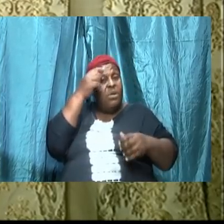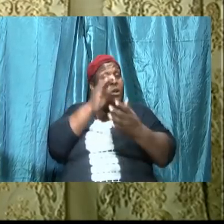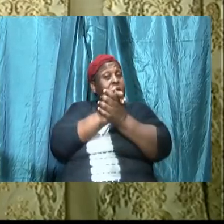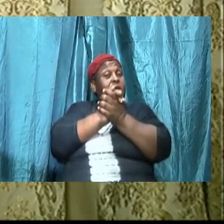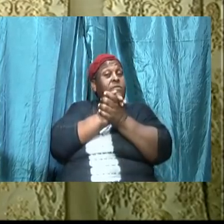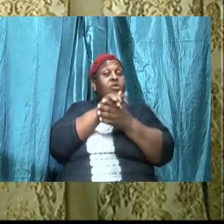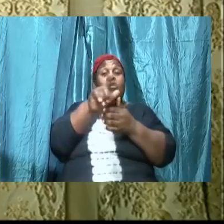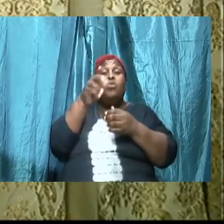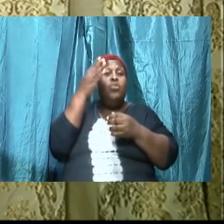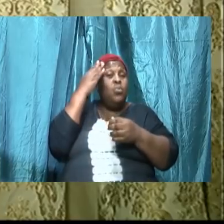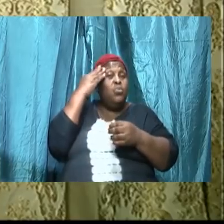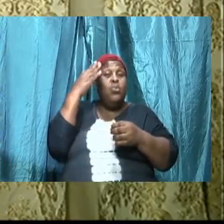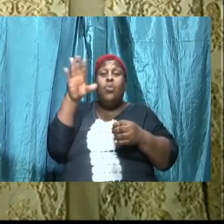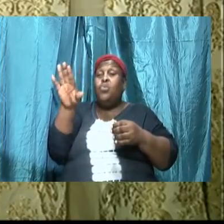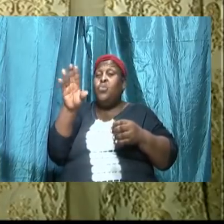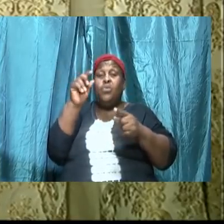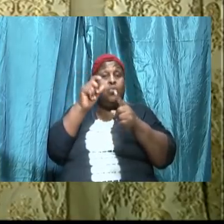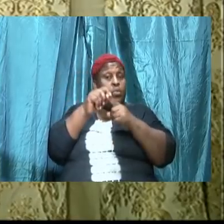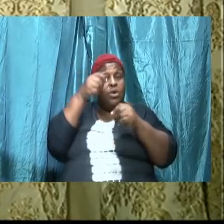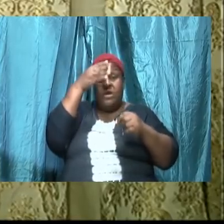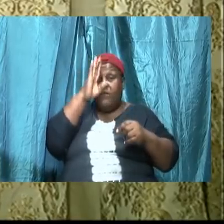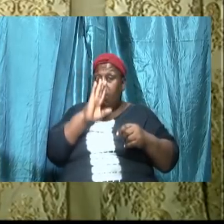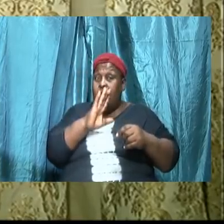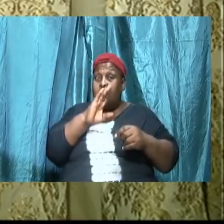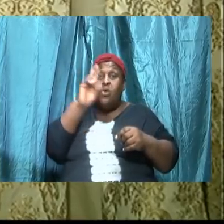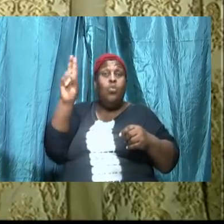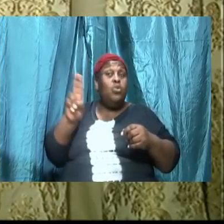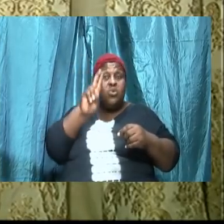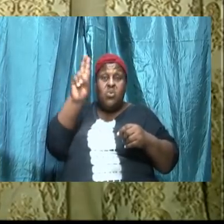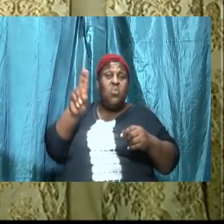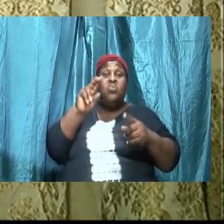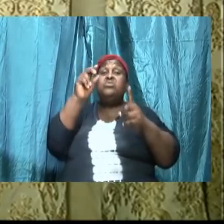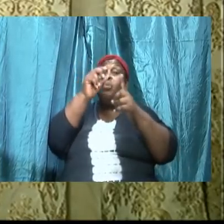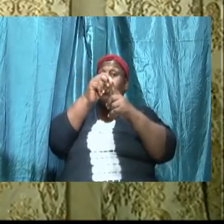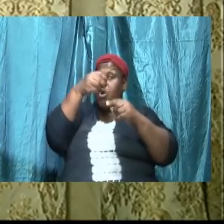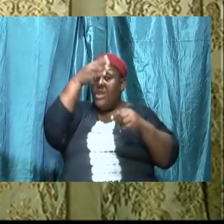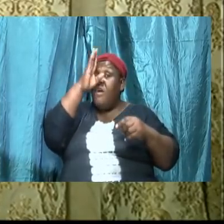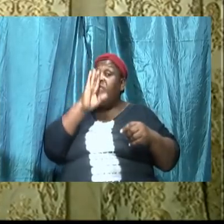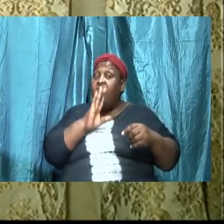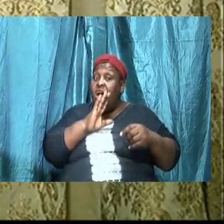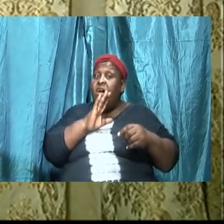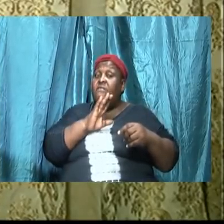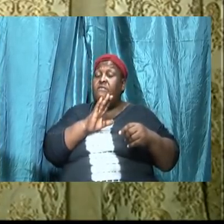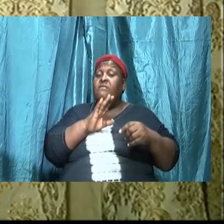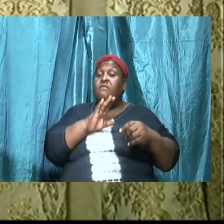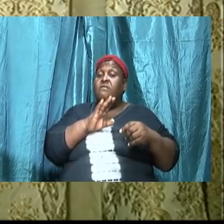mark my word take what I'm saying he will use this word and trip you up